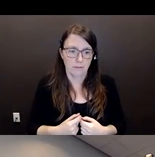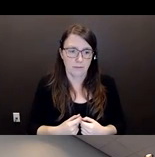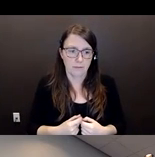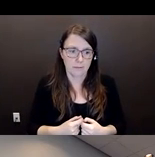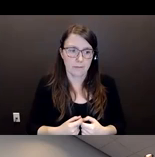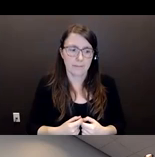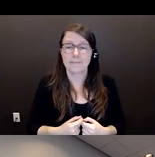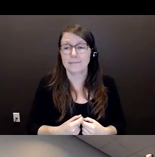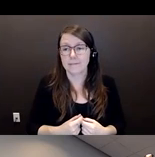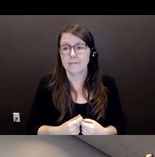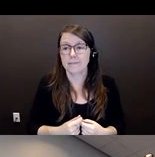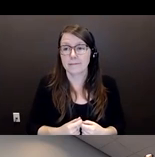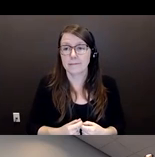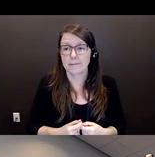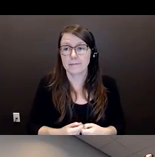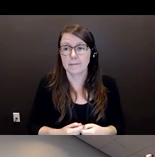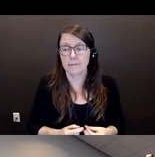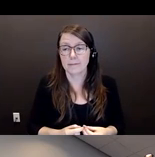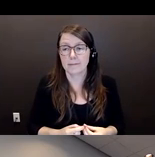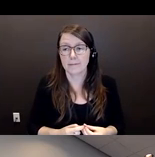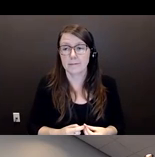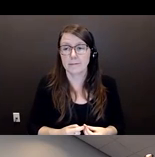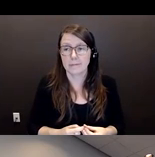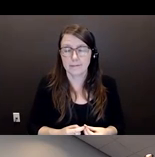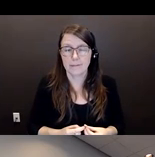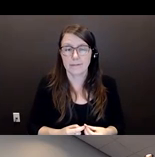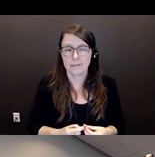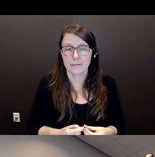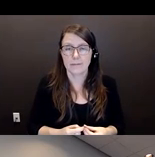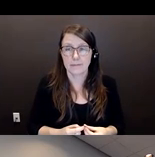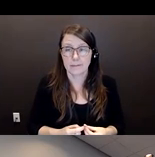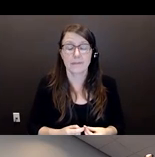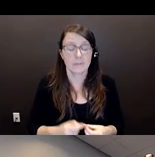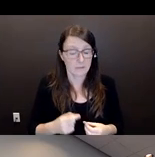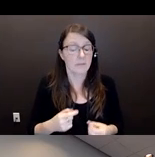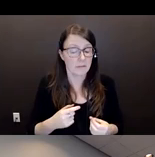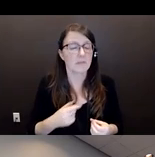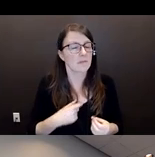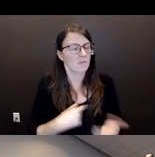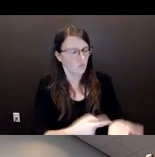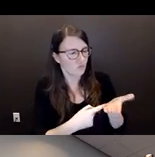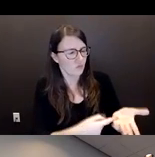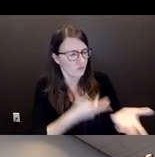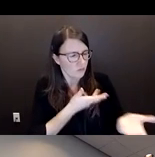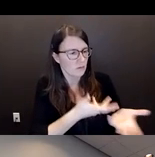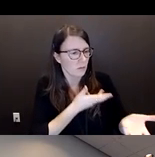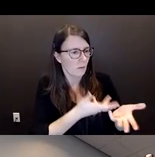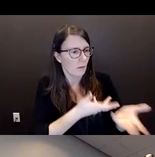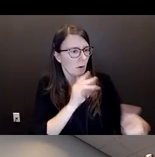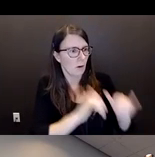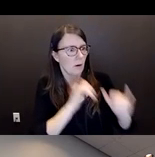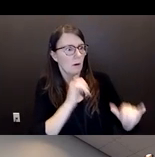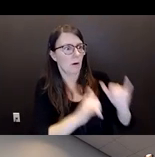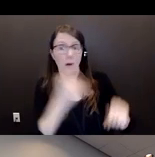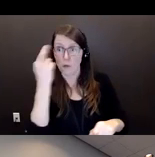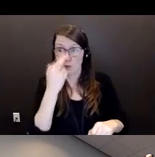And as it just came out to be at the end of the day, she lost over $62,000 in her bank account to